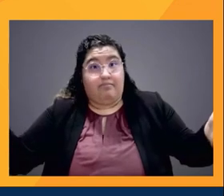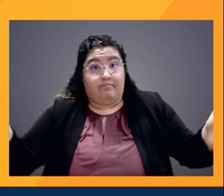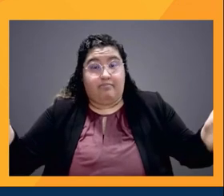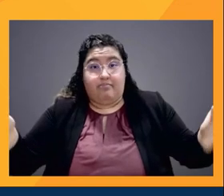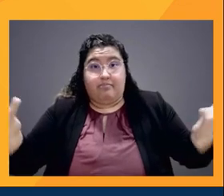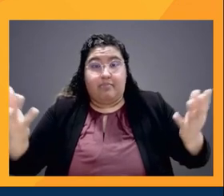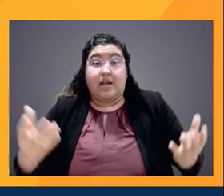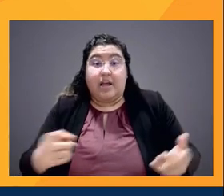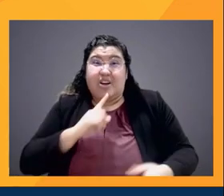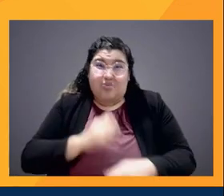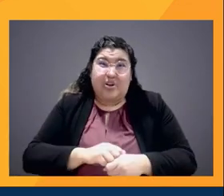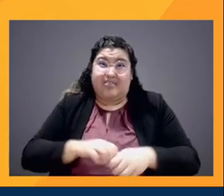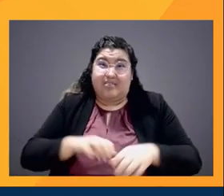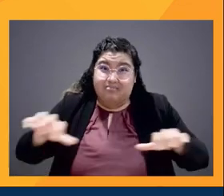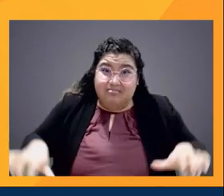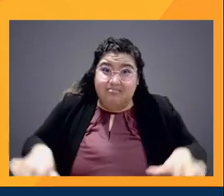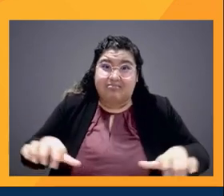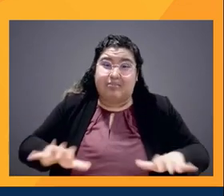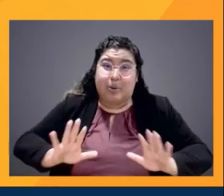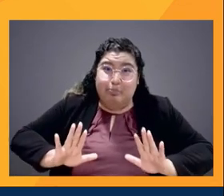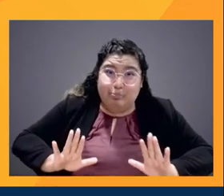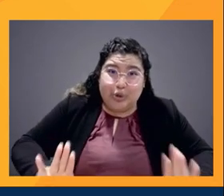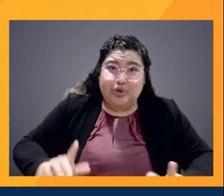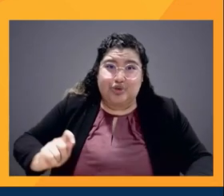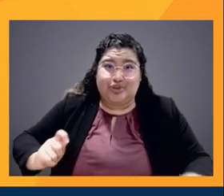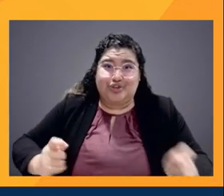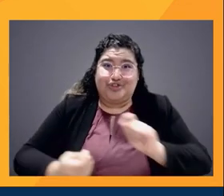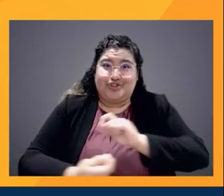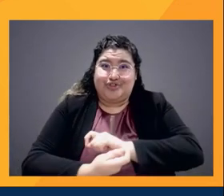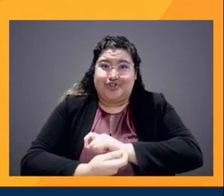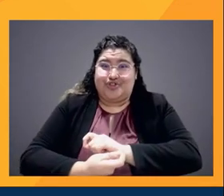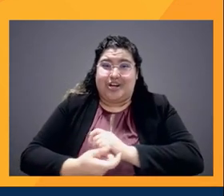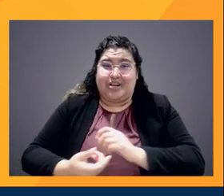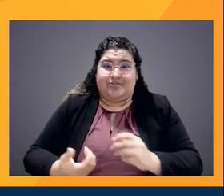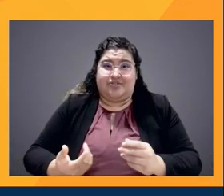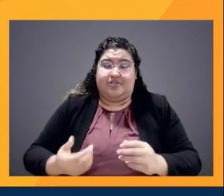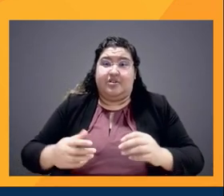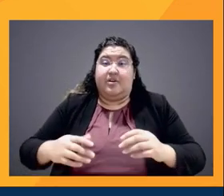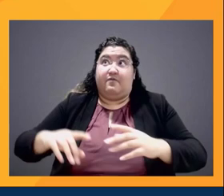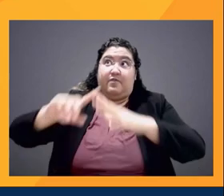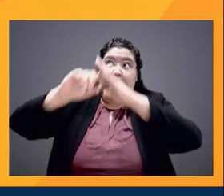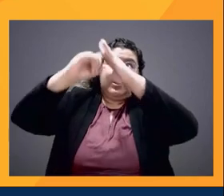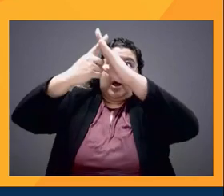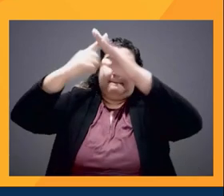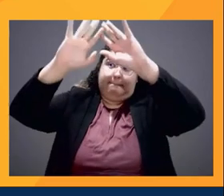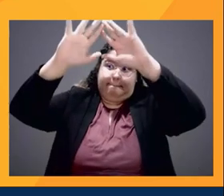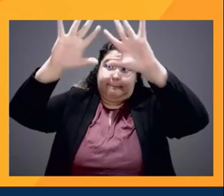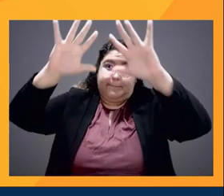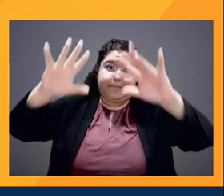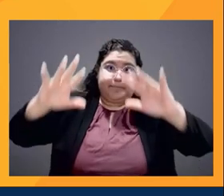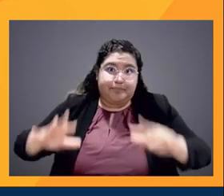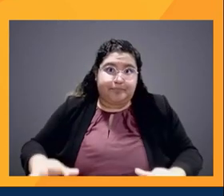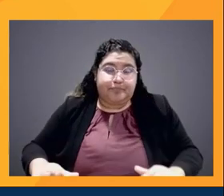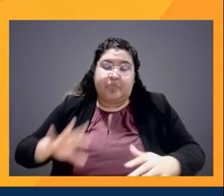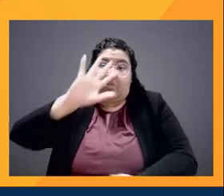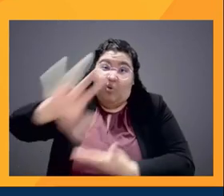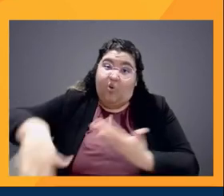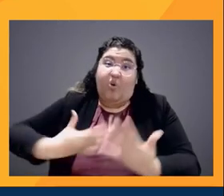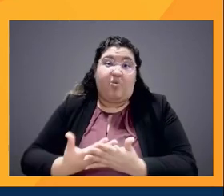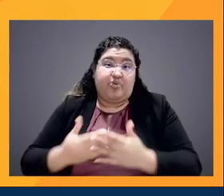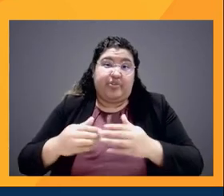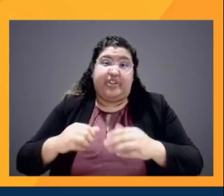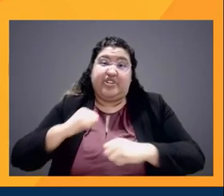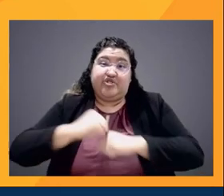to really change their studio at, in a, in a structural way. And then, and by doing that, they have to promise